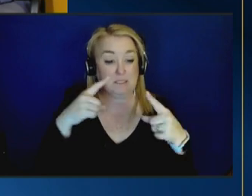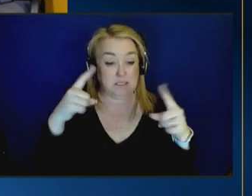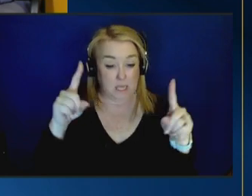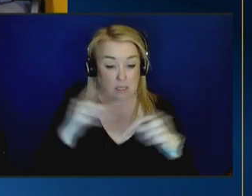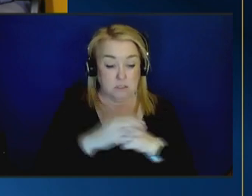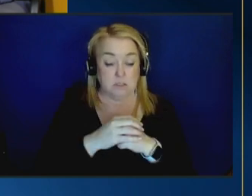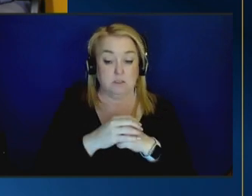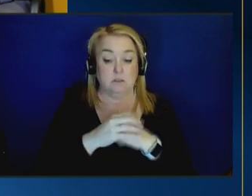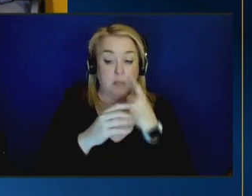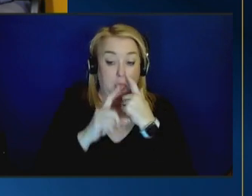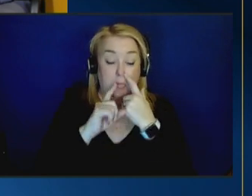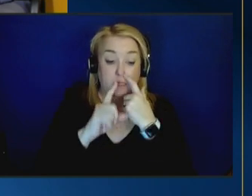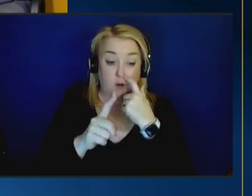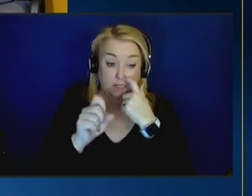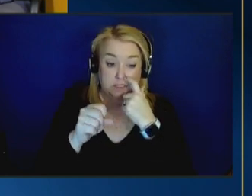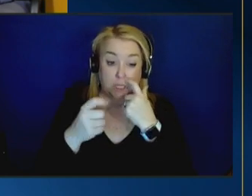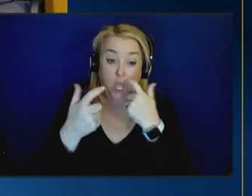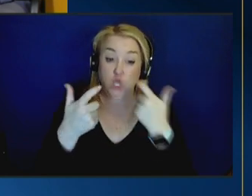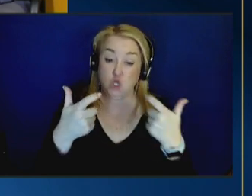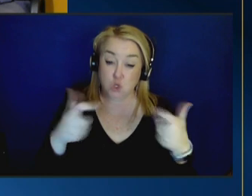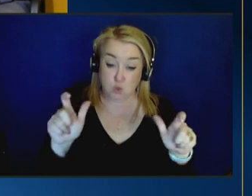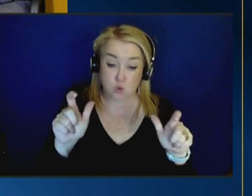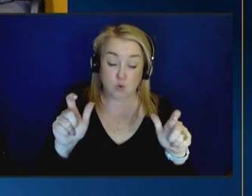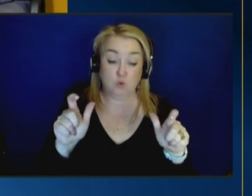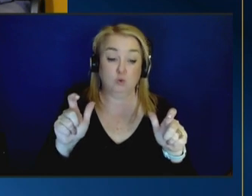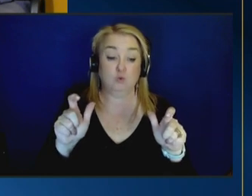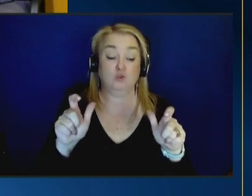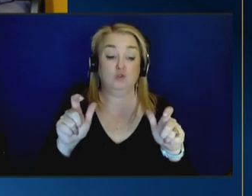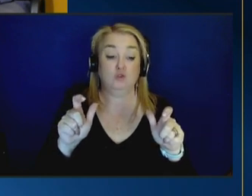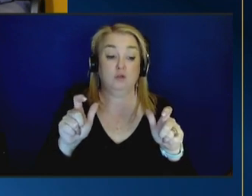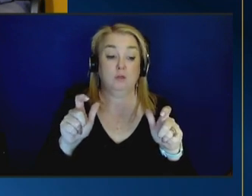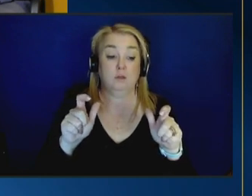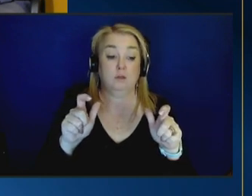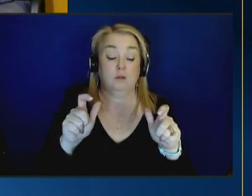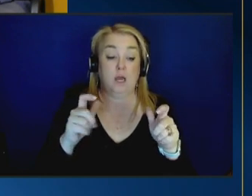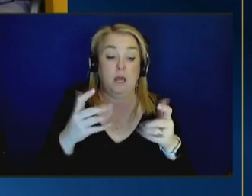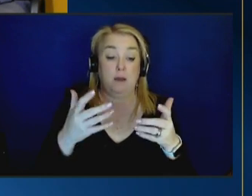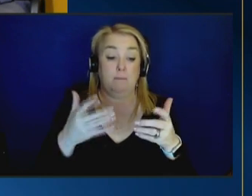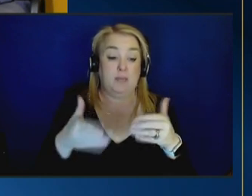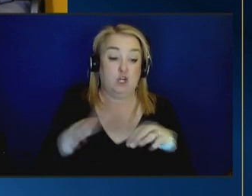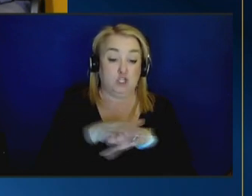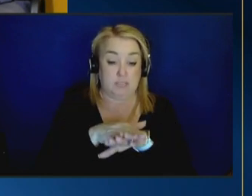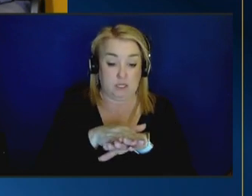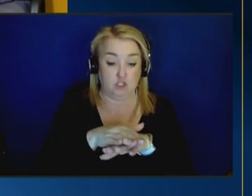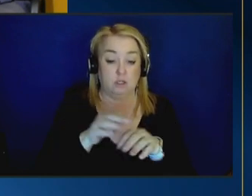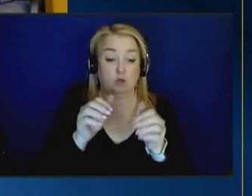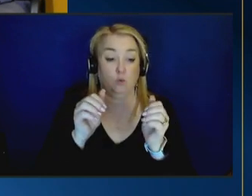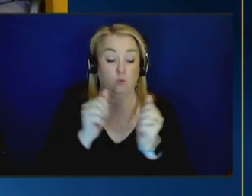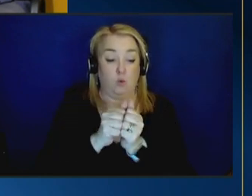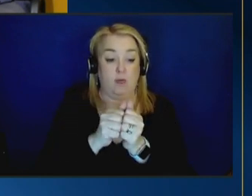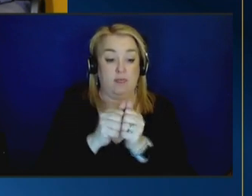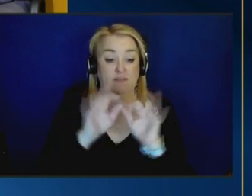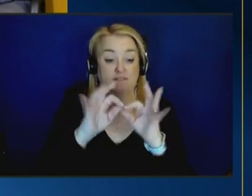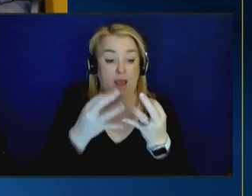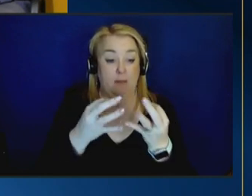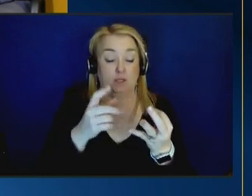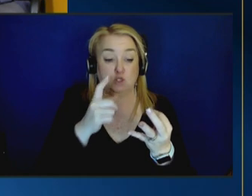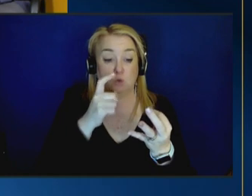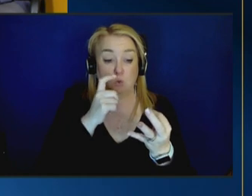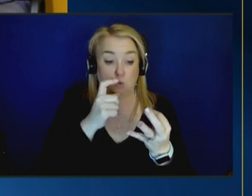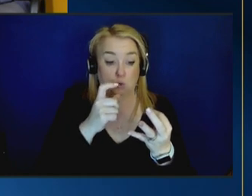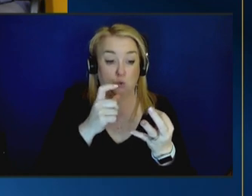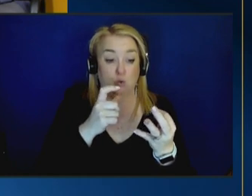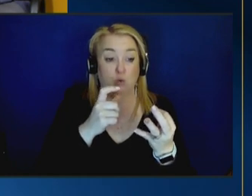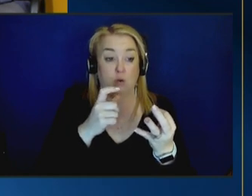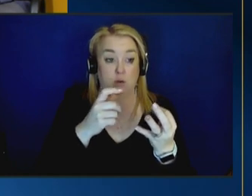is a huge intersect intersection uh with um families that have substance use issues that brought them to the attention of our child